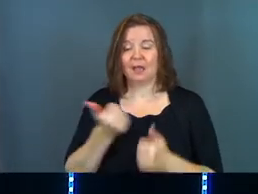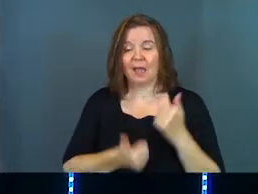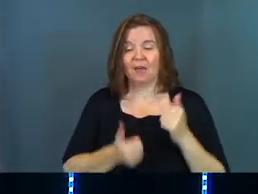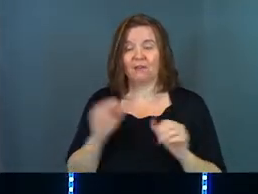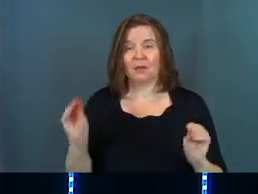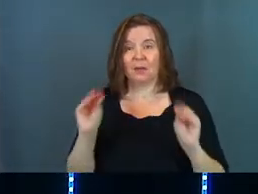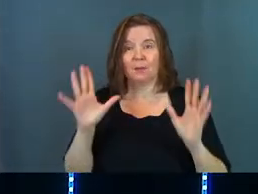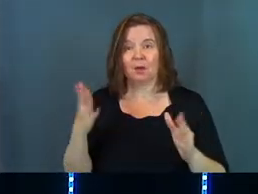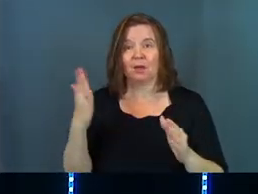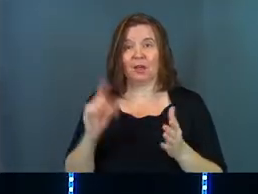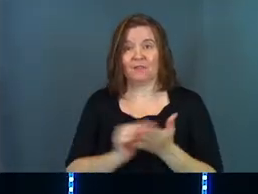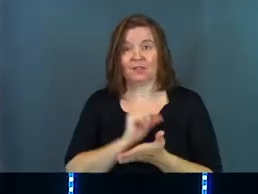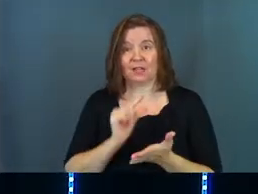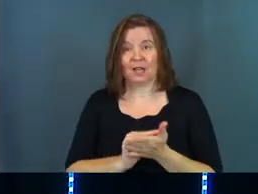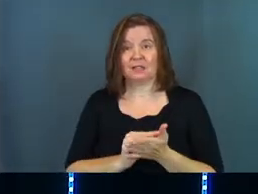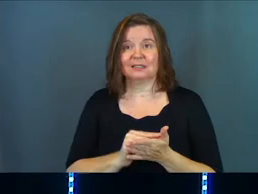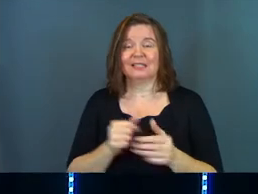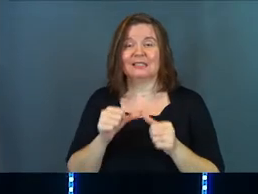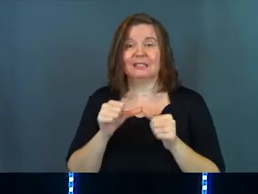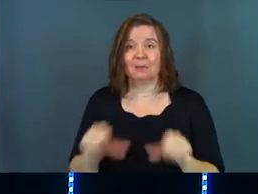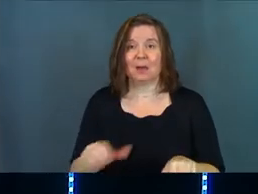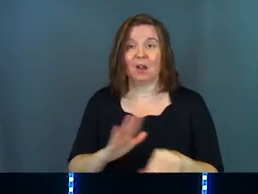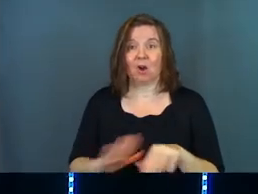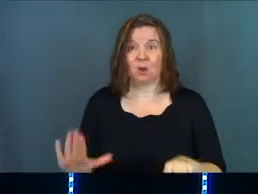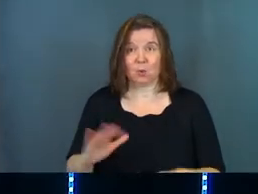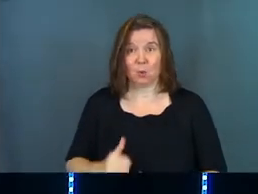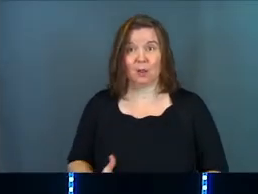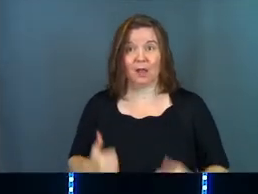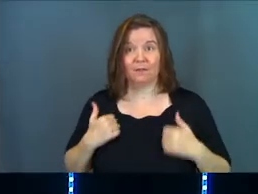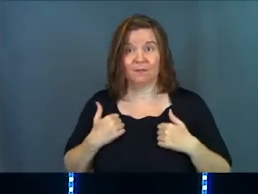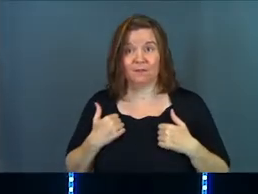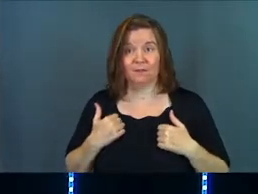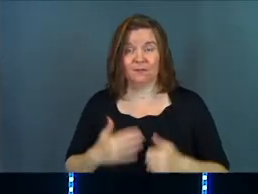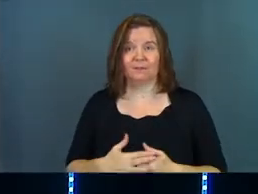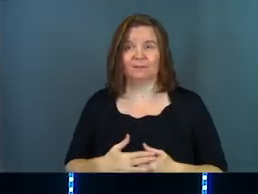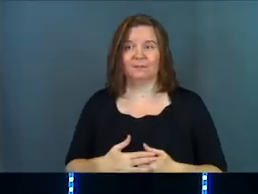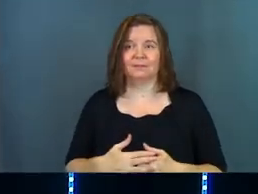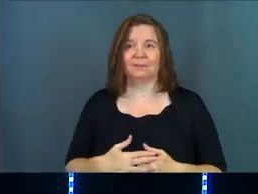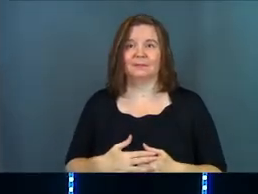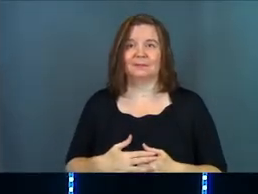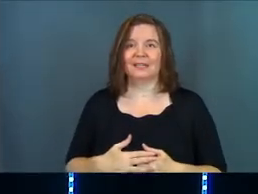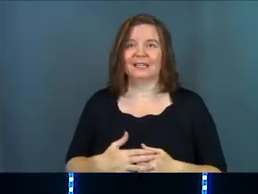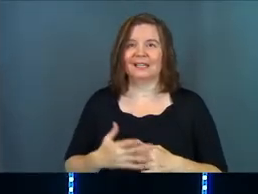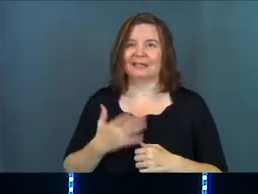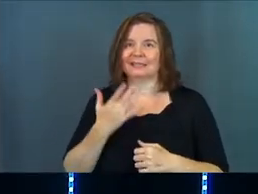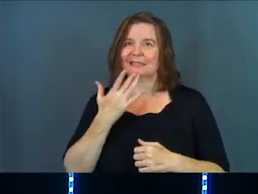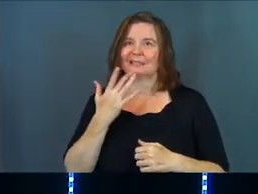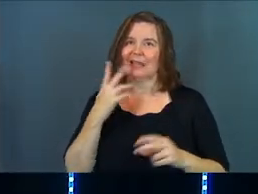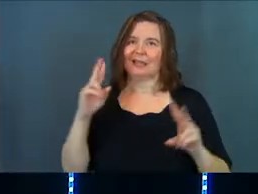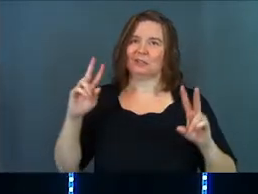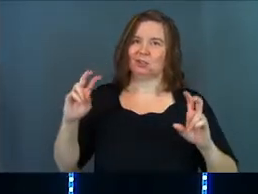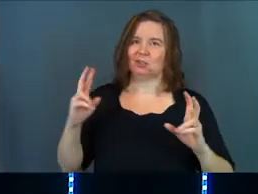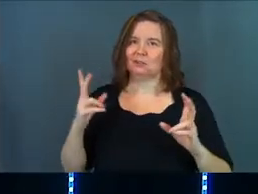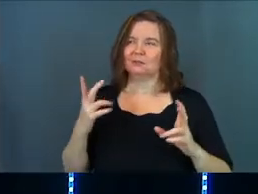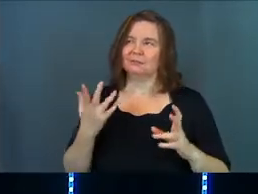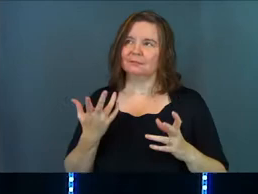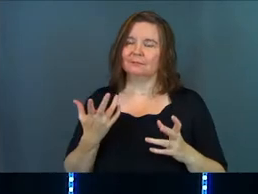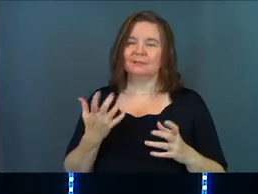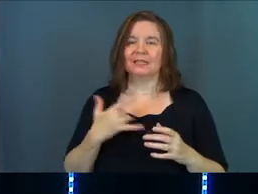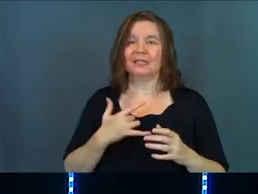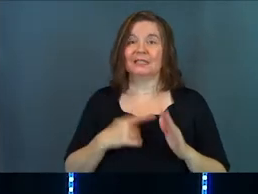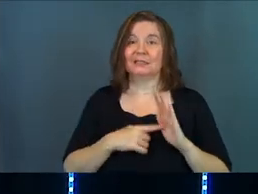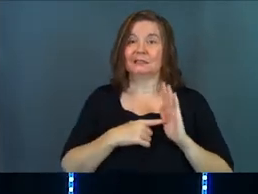every single miracle in the gospel is a deposit on your life. It is a taster. It is a